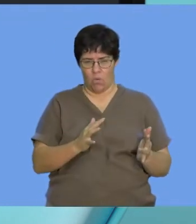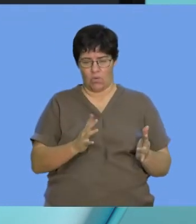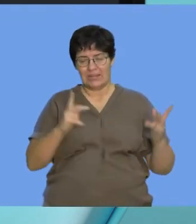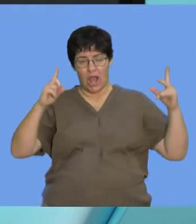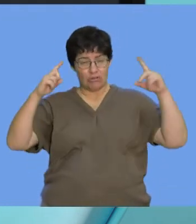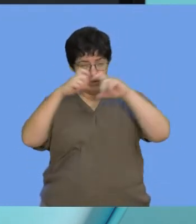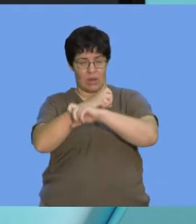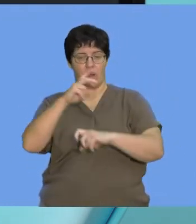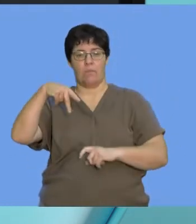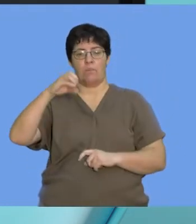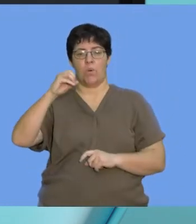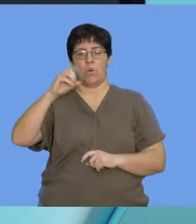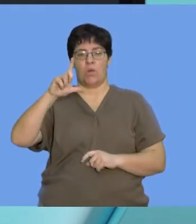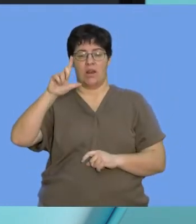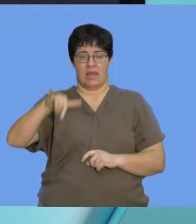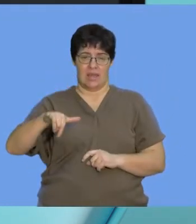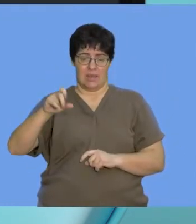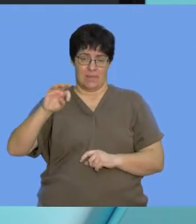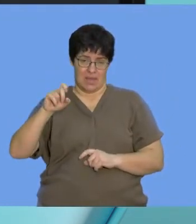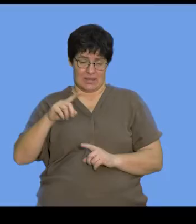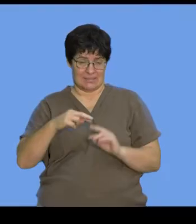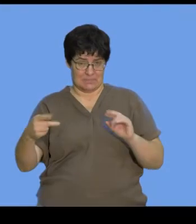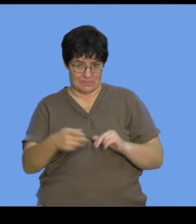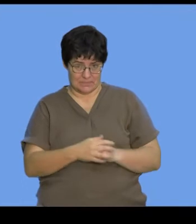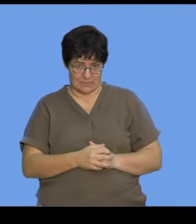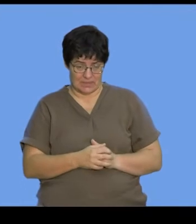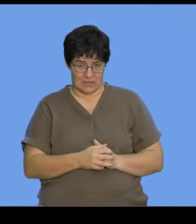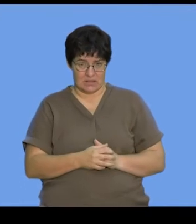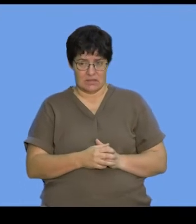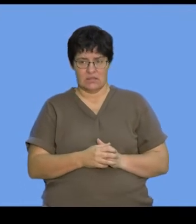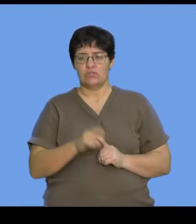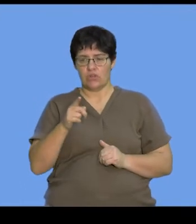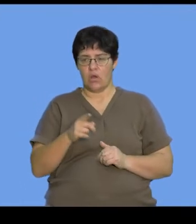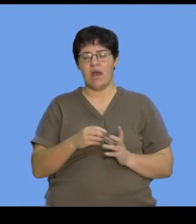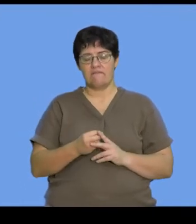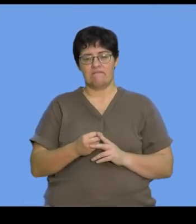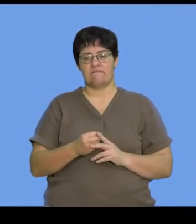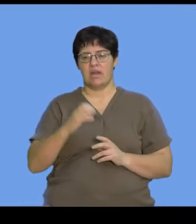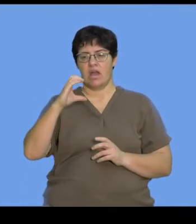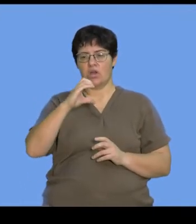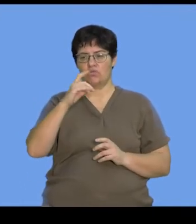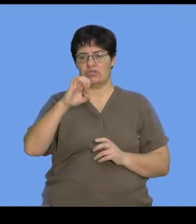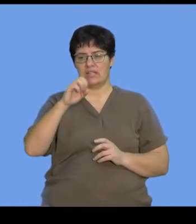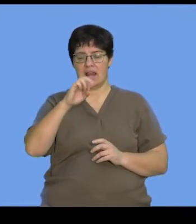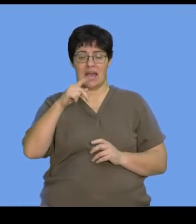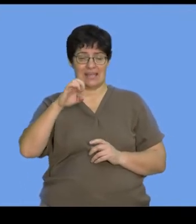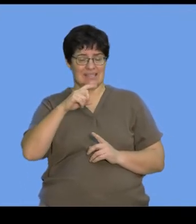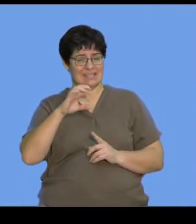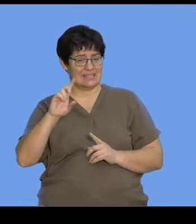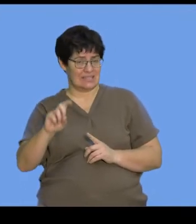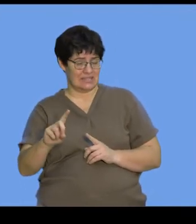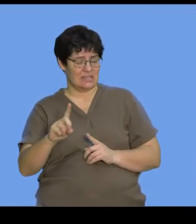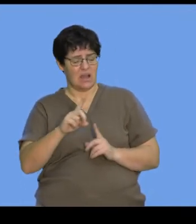as a complex polynucleotide. So, she had subjected a crystallized structure of DNA